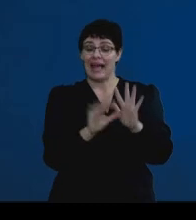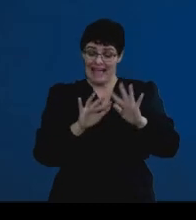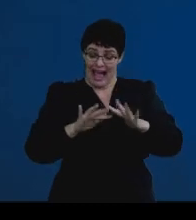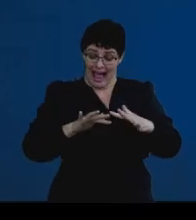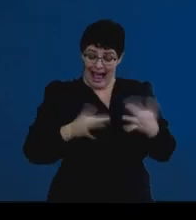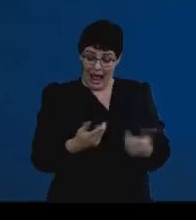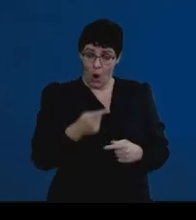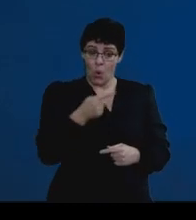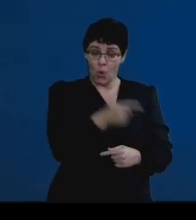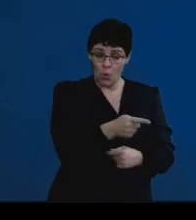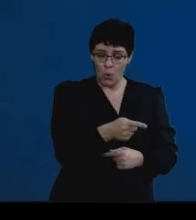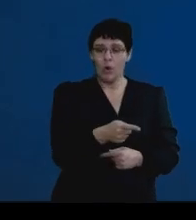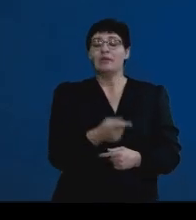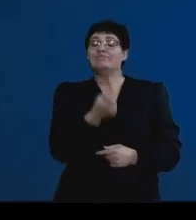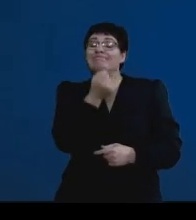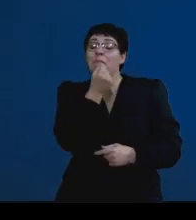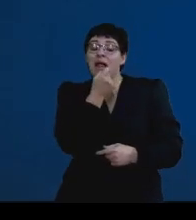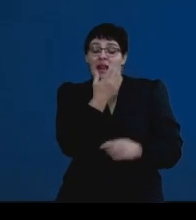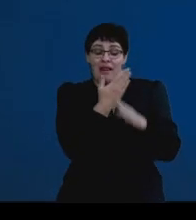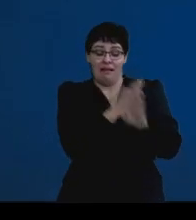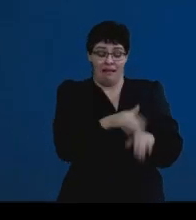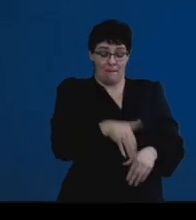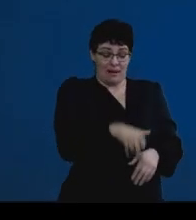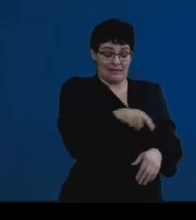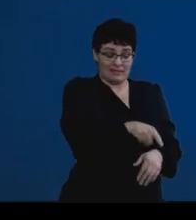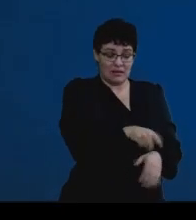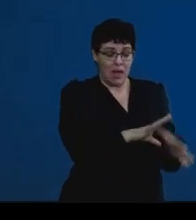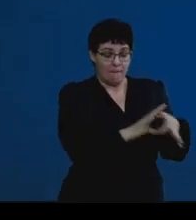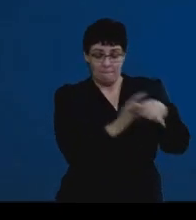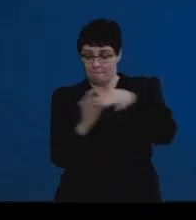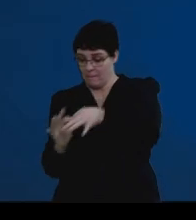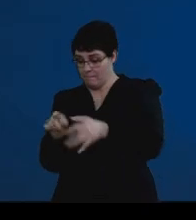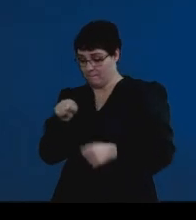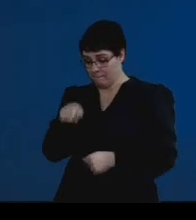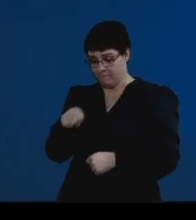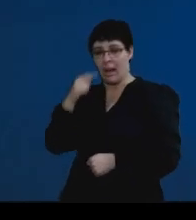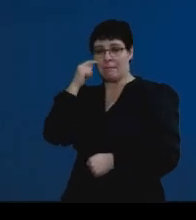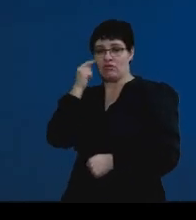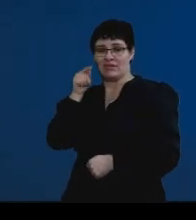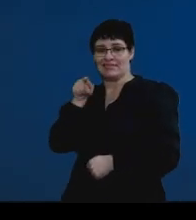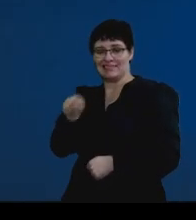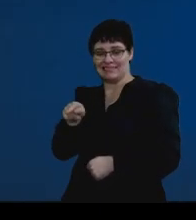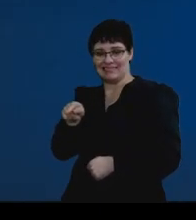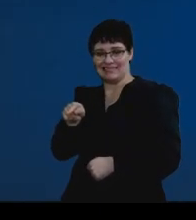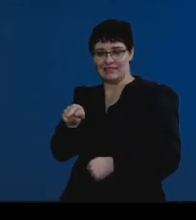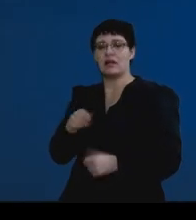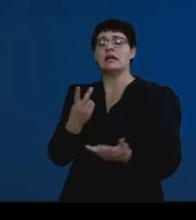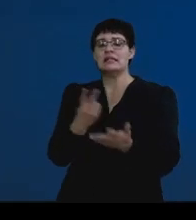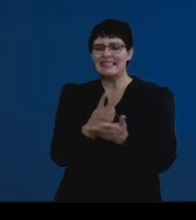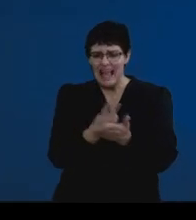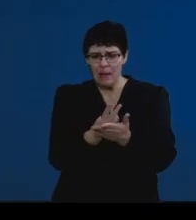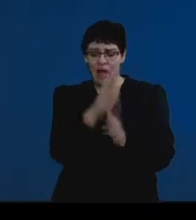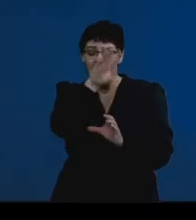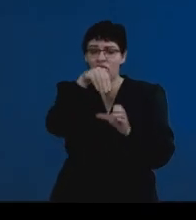the contraceptive pill link to the menstrual cycle? And also, the learner has asked us about